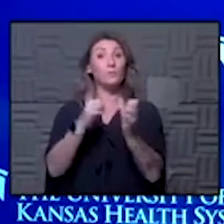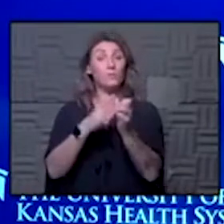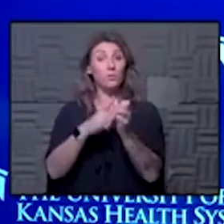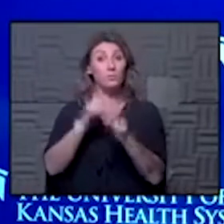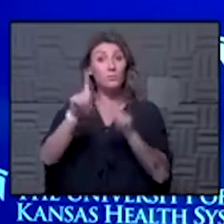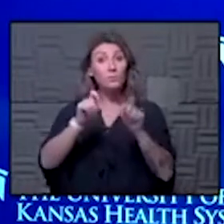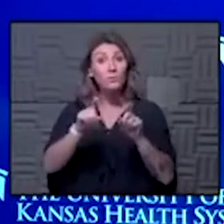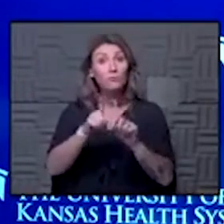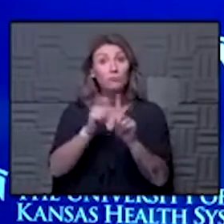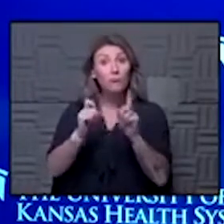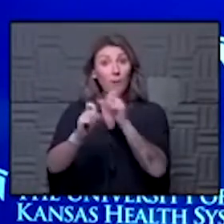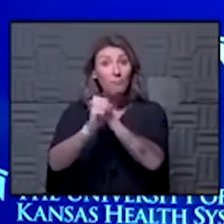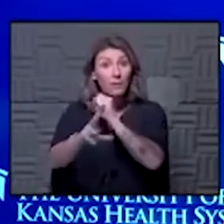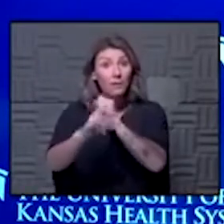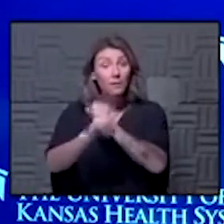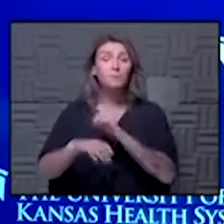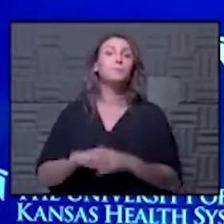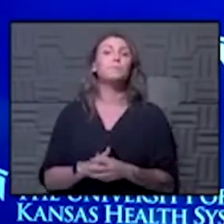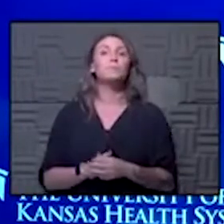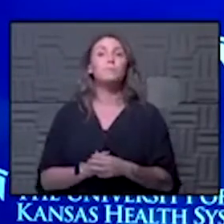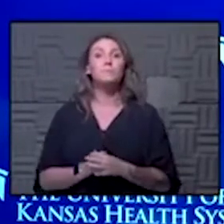questions from media today.